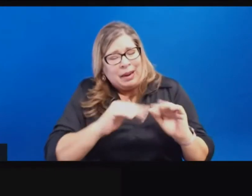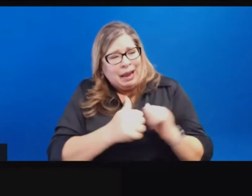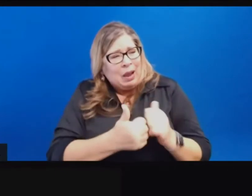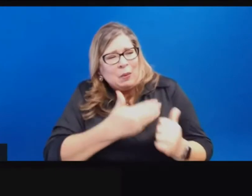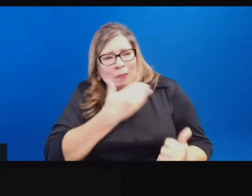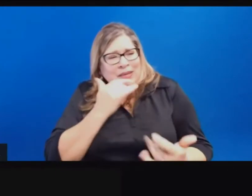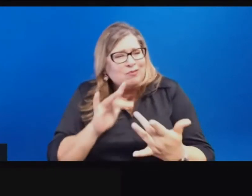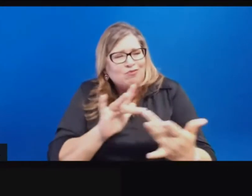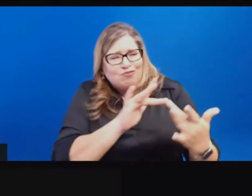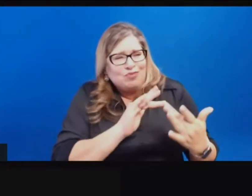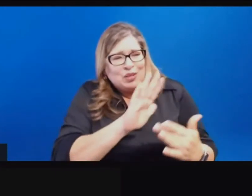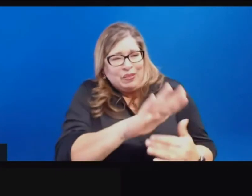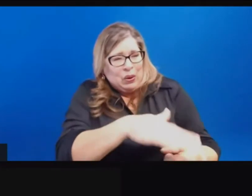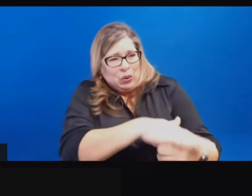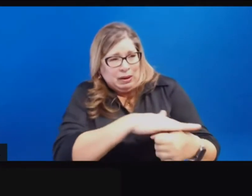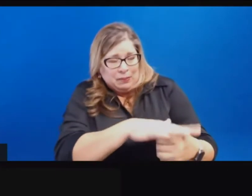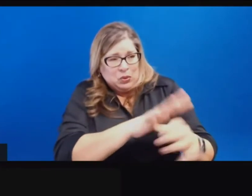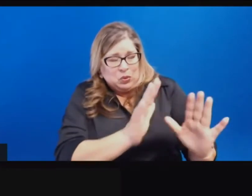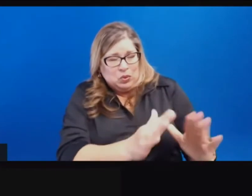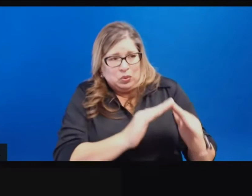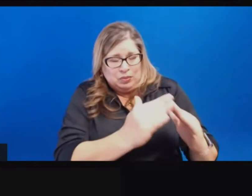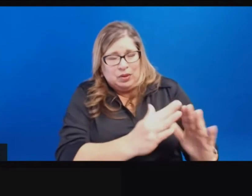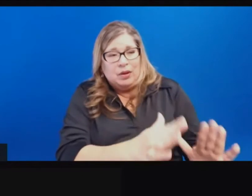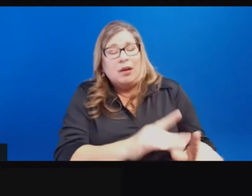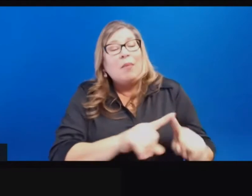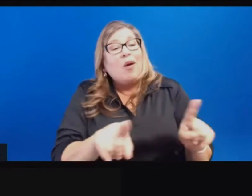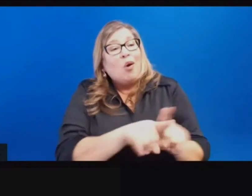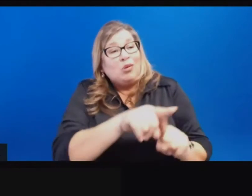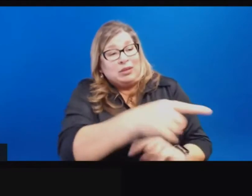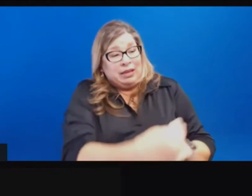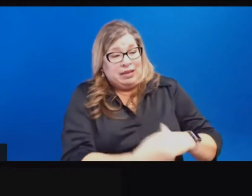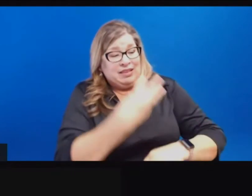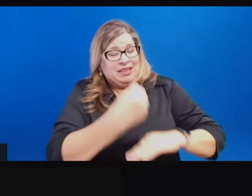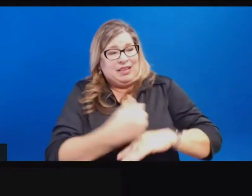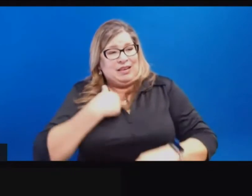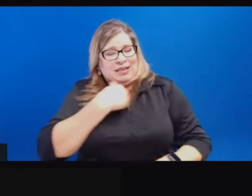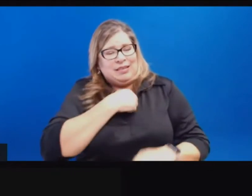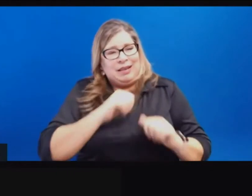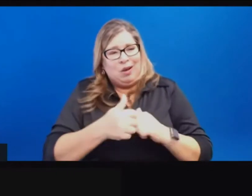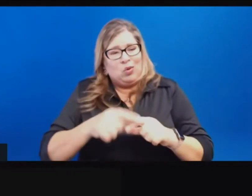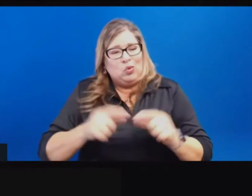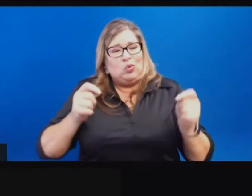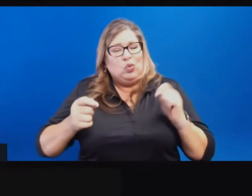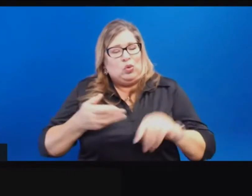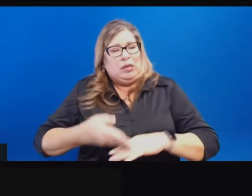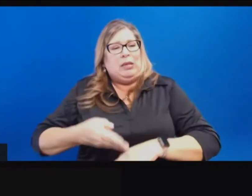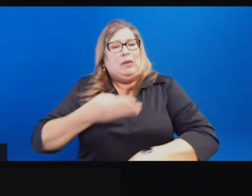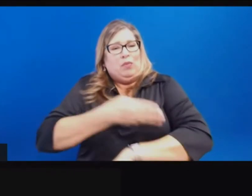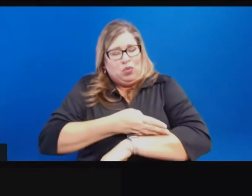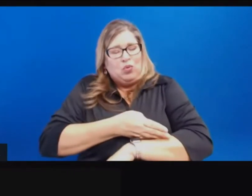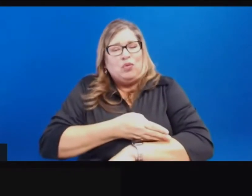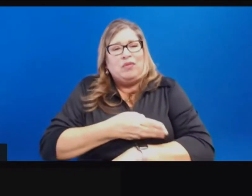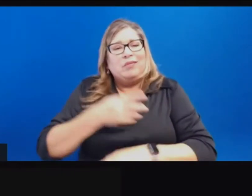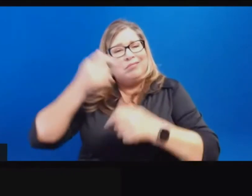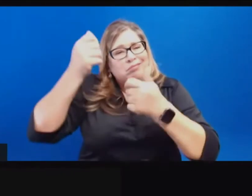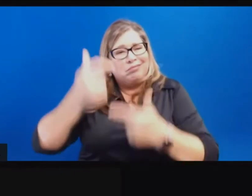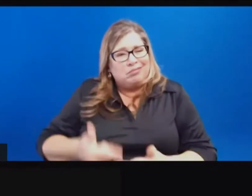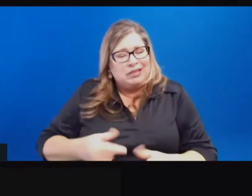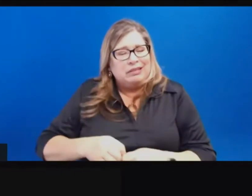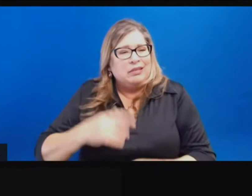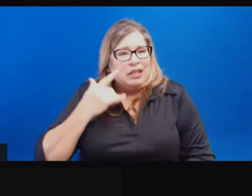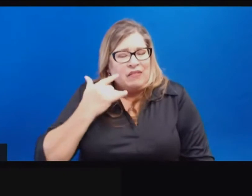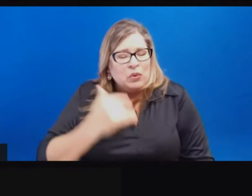communities best, but also being our partner and advising us on how to do that across the state, so making a more global approach. With regard